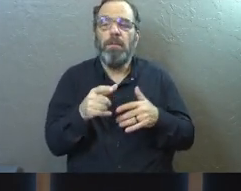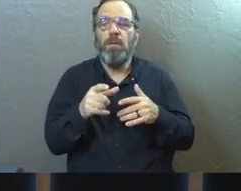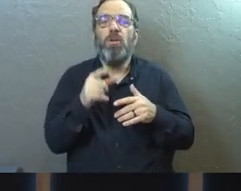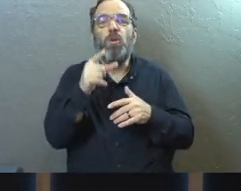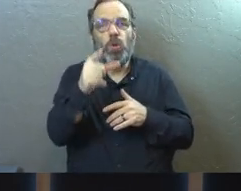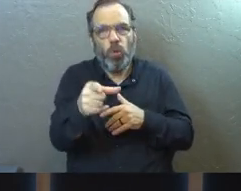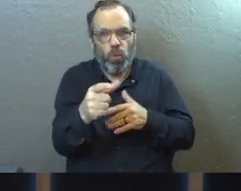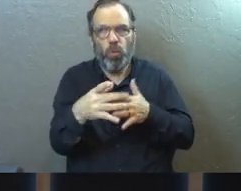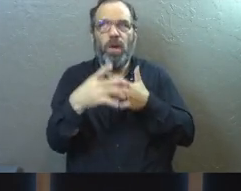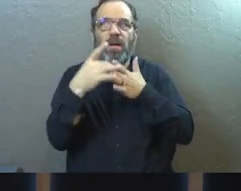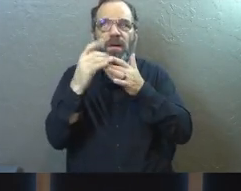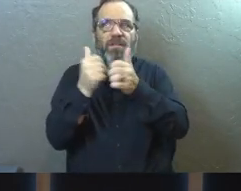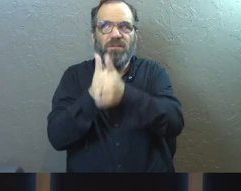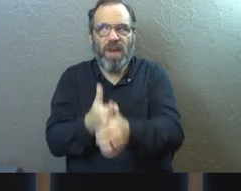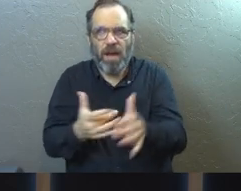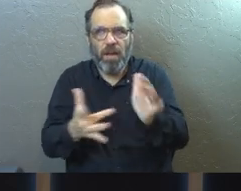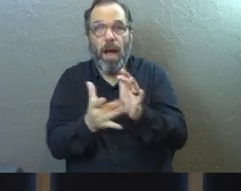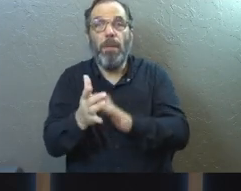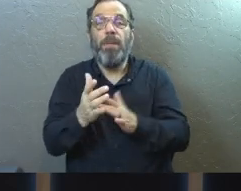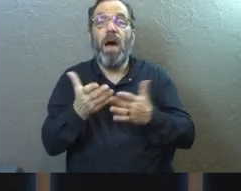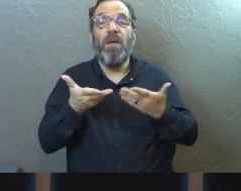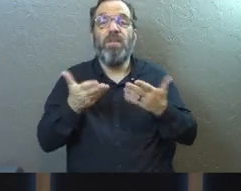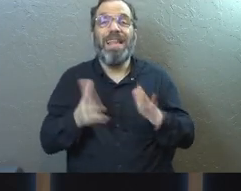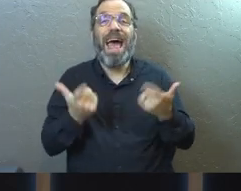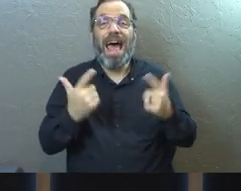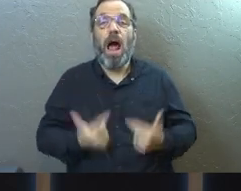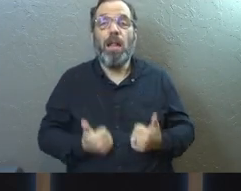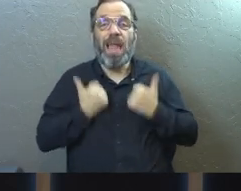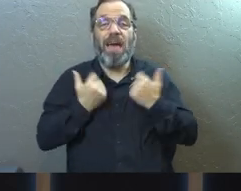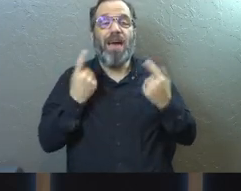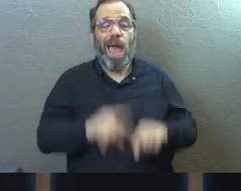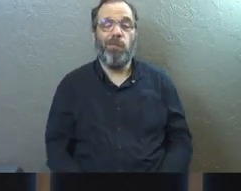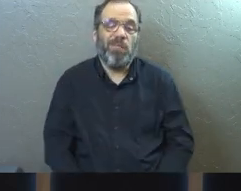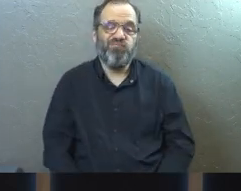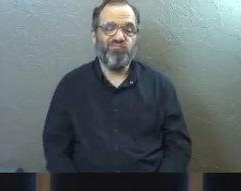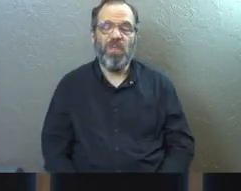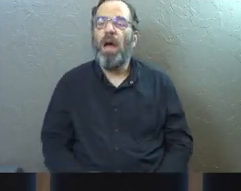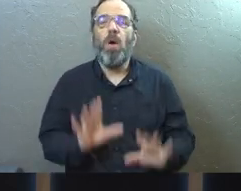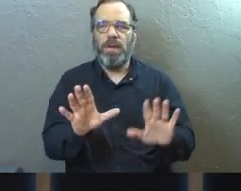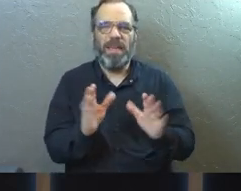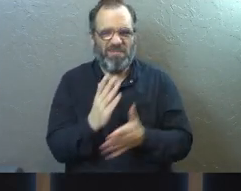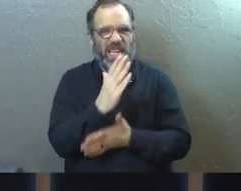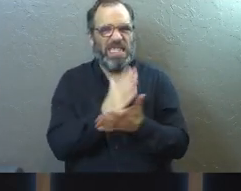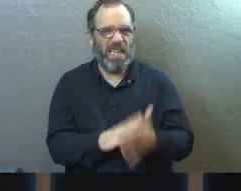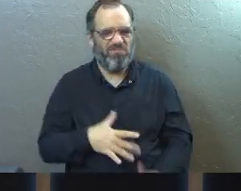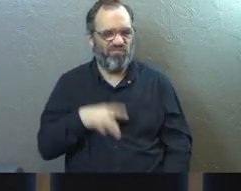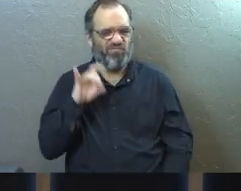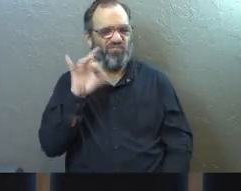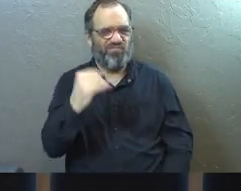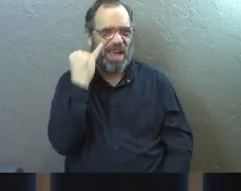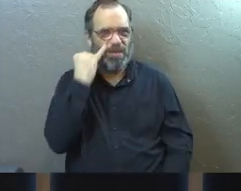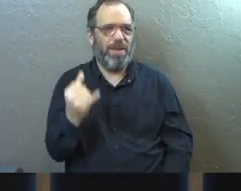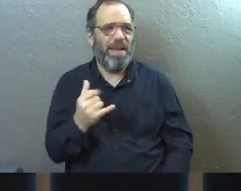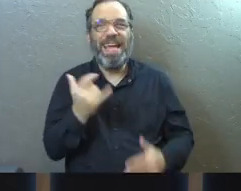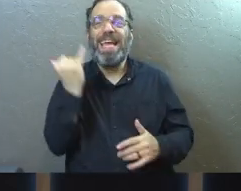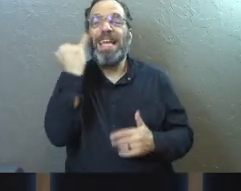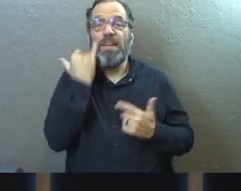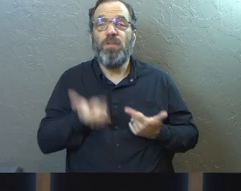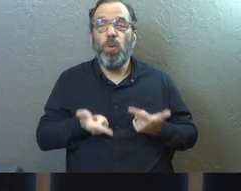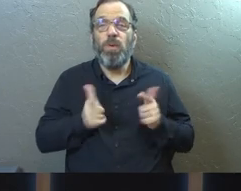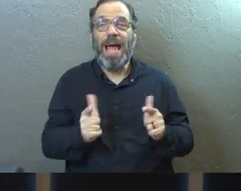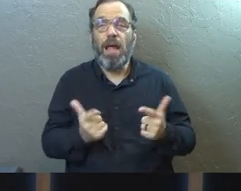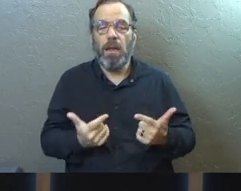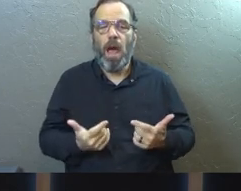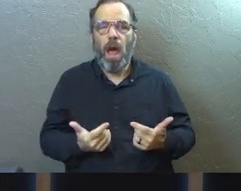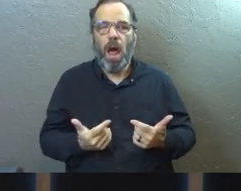of Jesus. But when we let life just happen to us, a bunch of things happen. And so here's just a few ideas that I had this week. This is